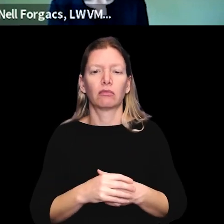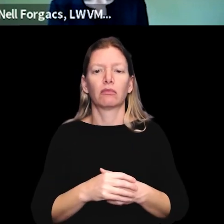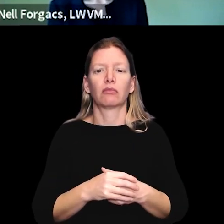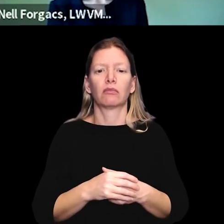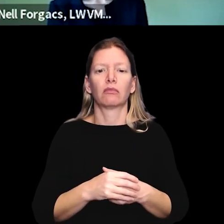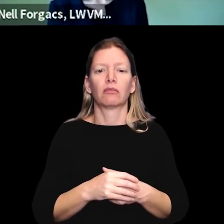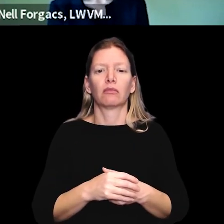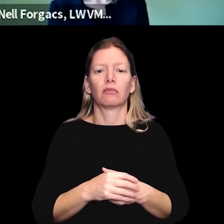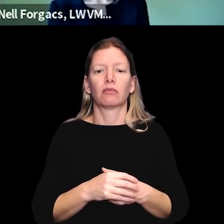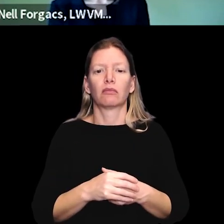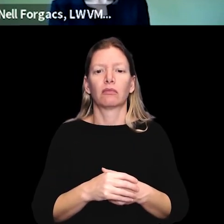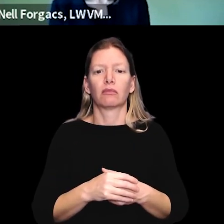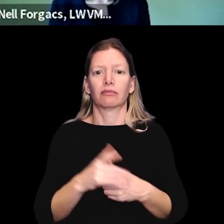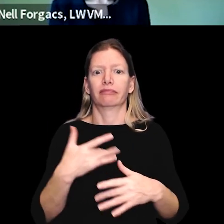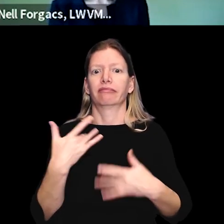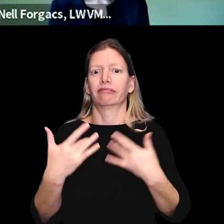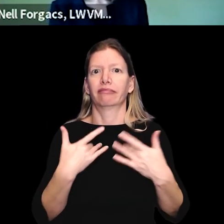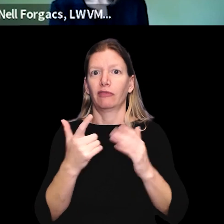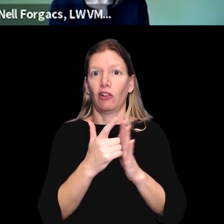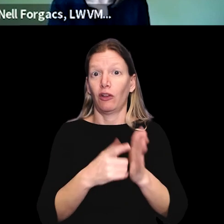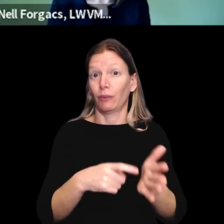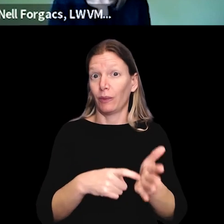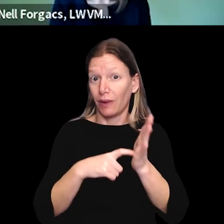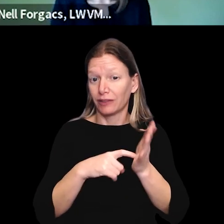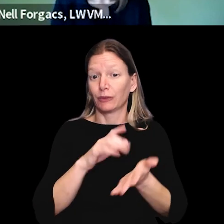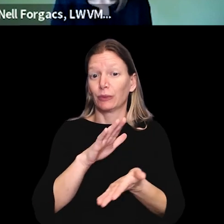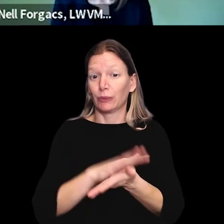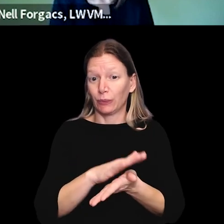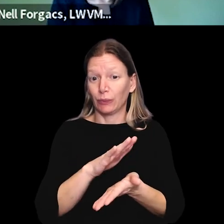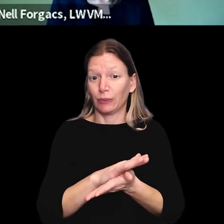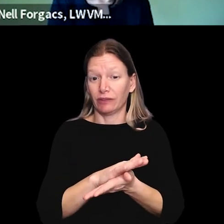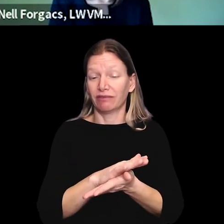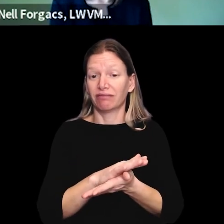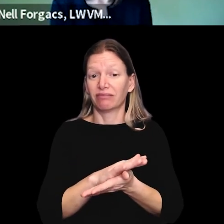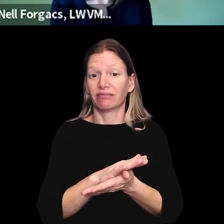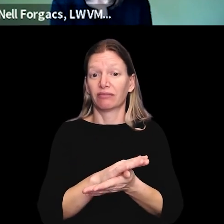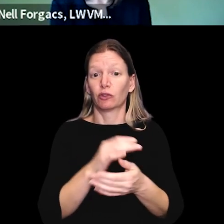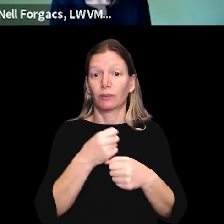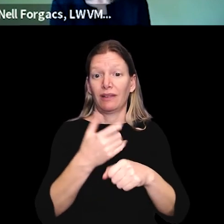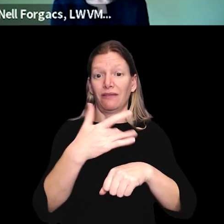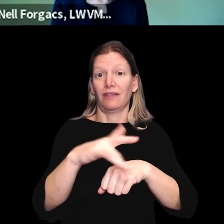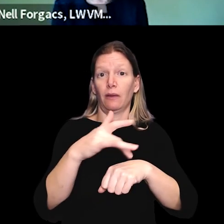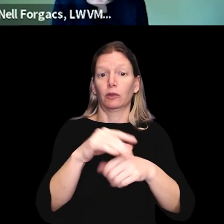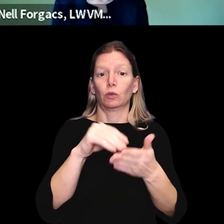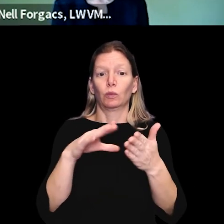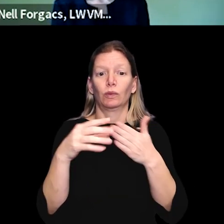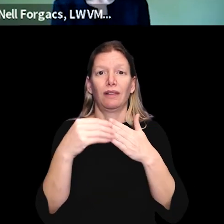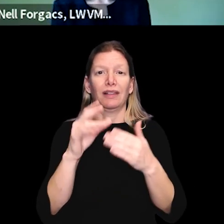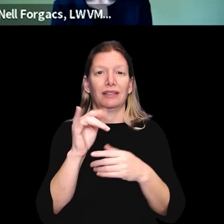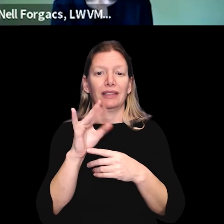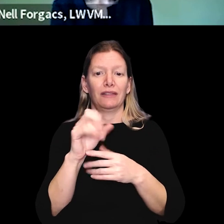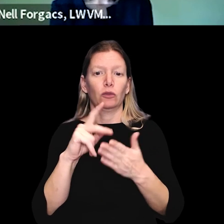civic learning coalition. This very exciting law requires schools make available